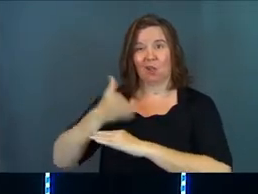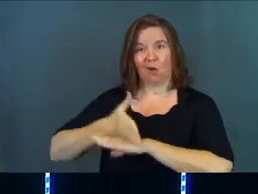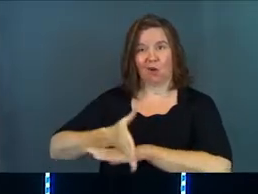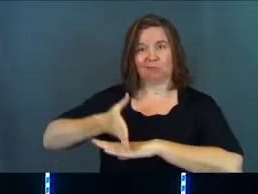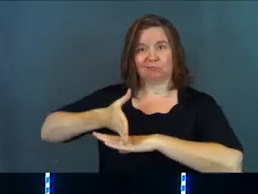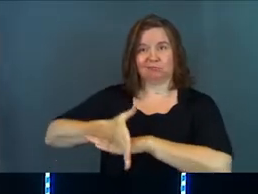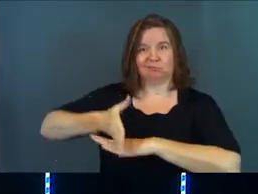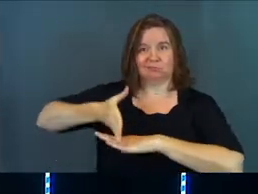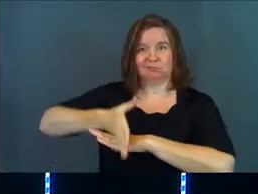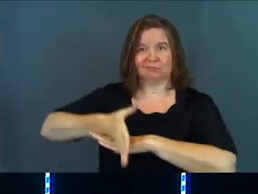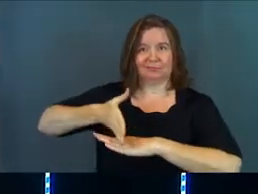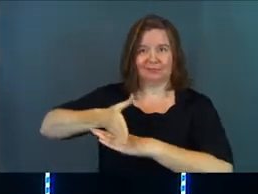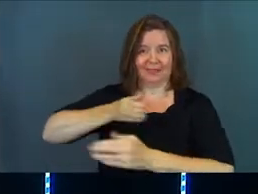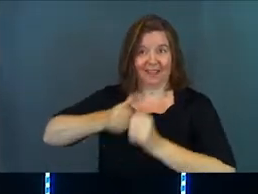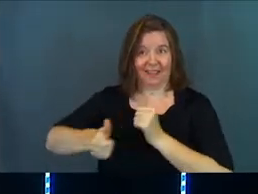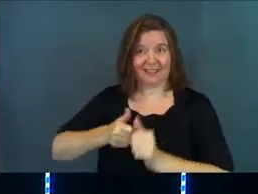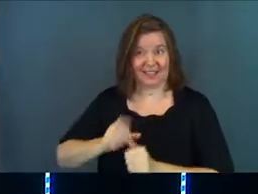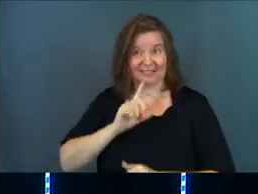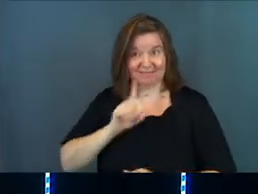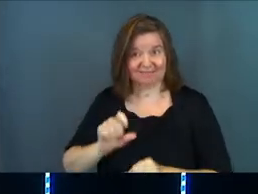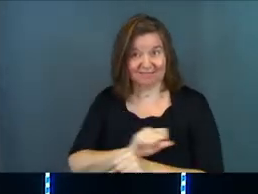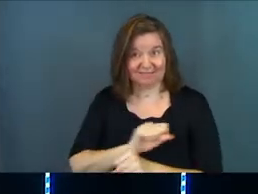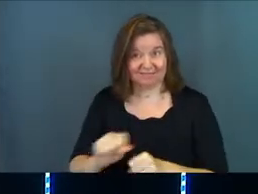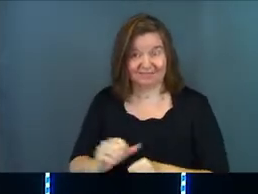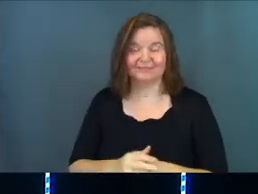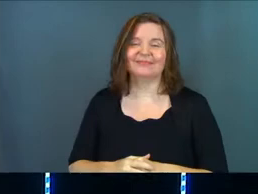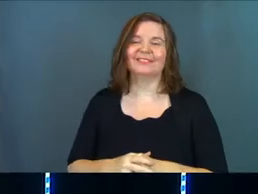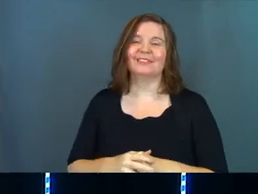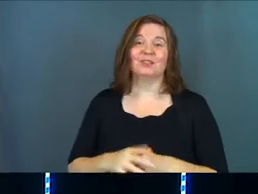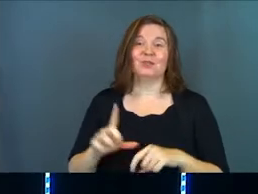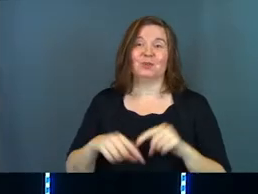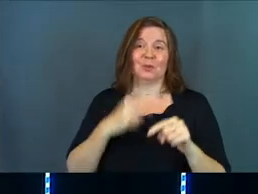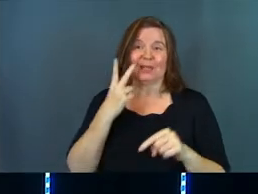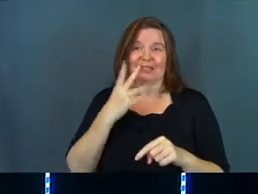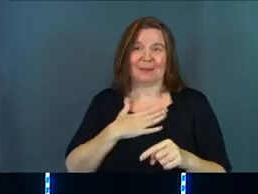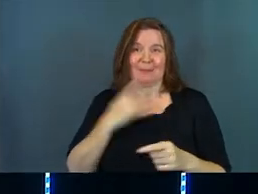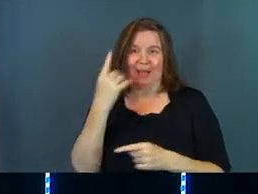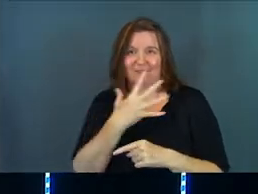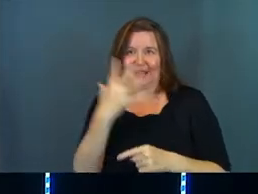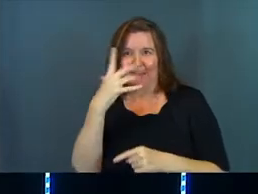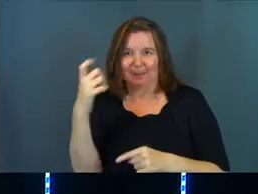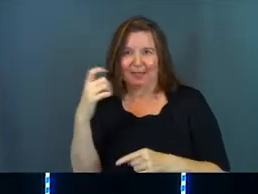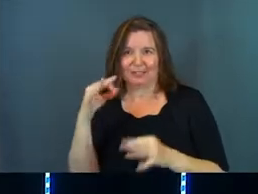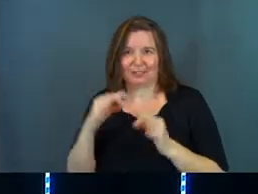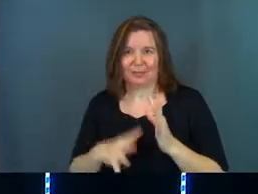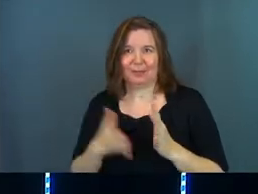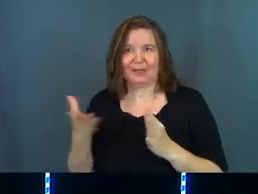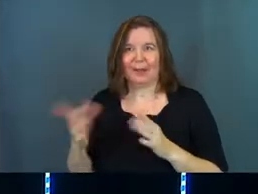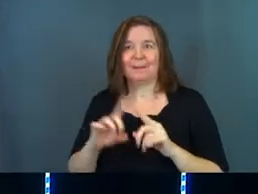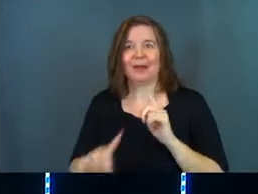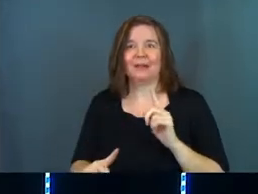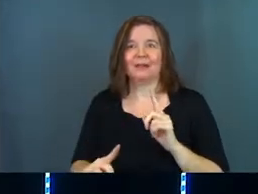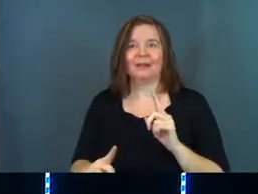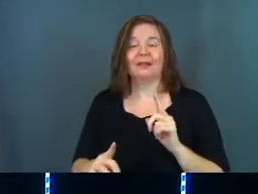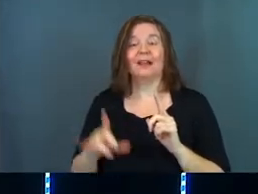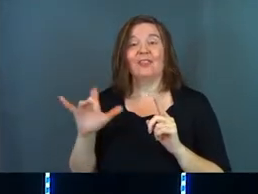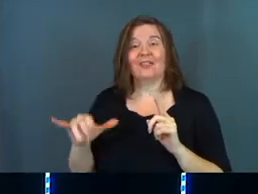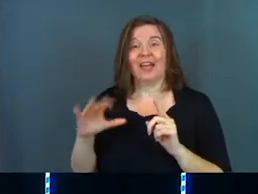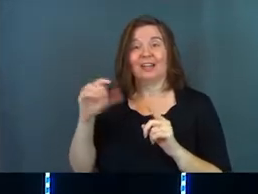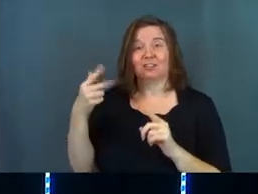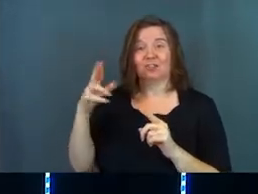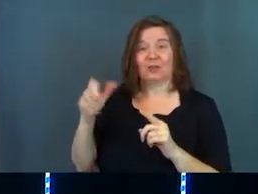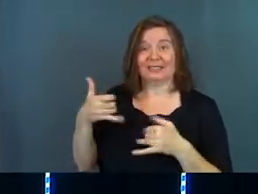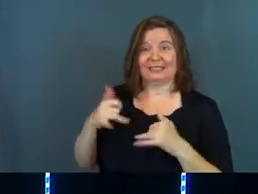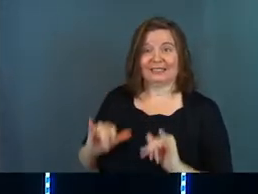contest, no lie. And so you can't see my face because of the interpreter there, but that's